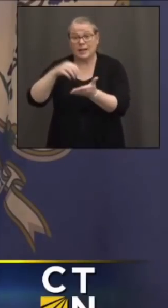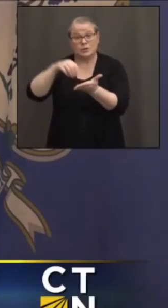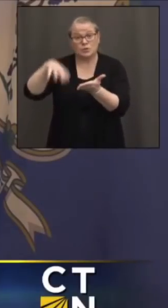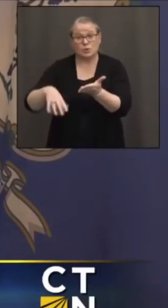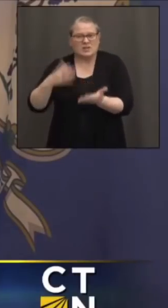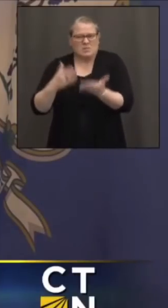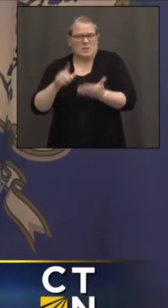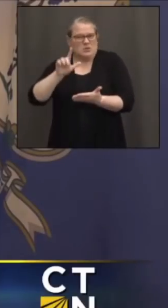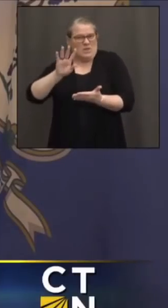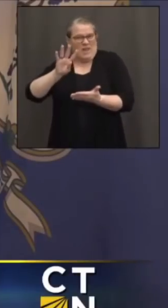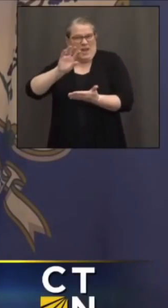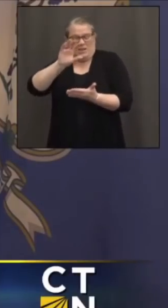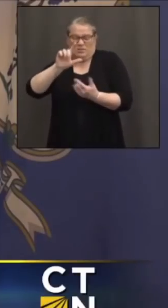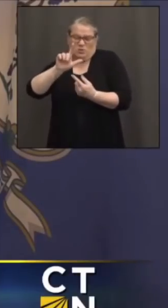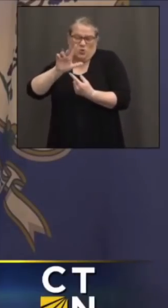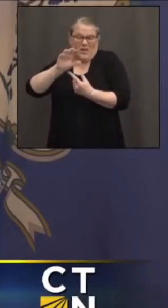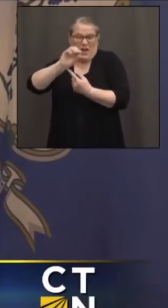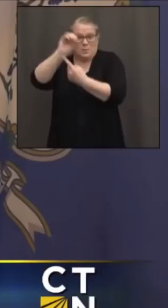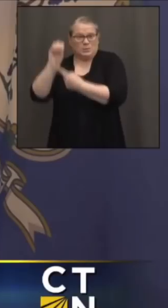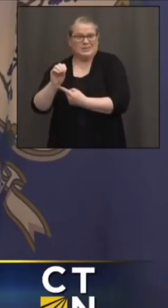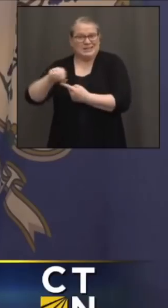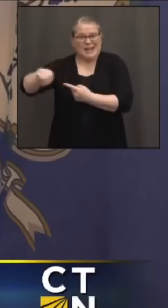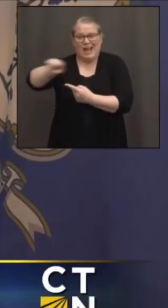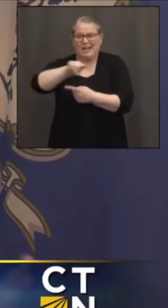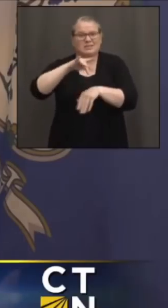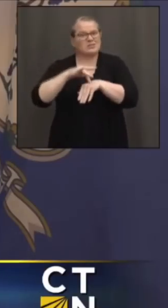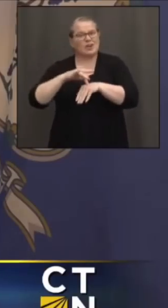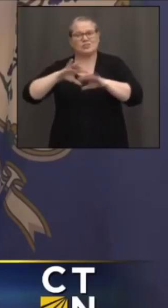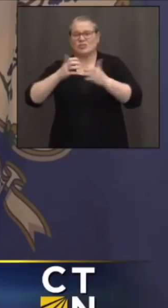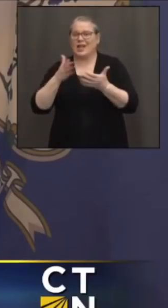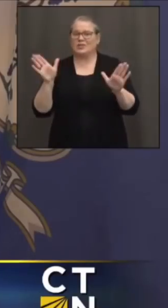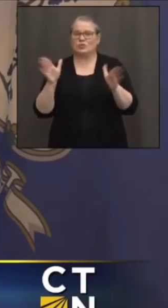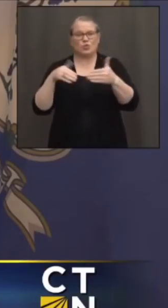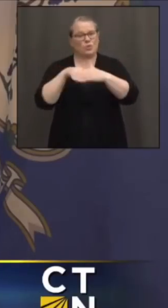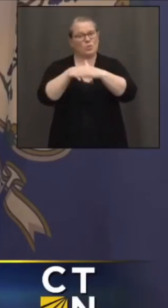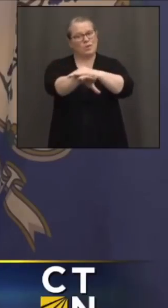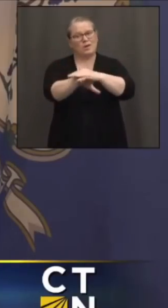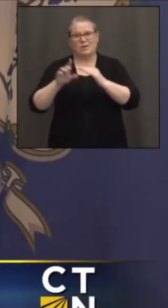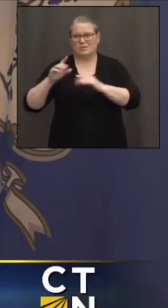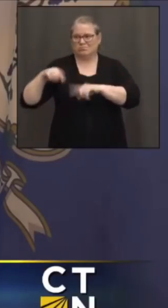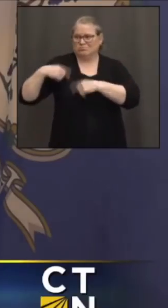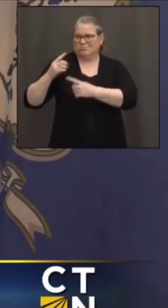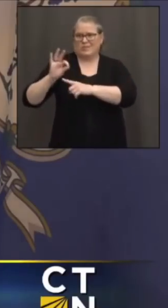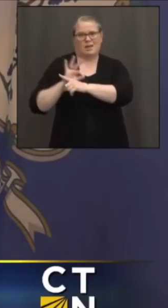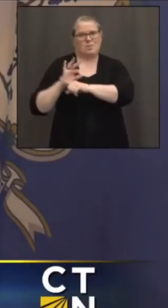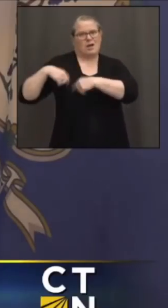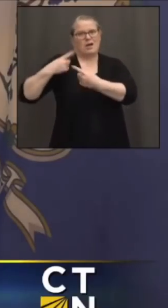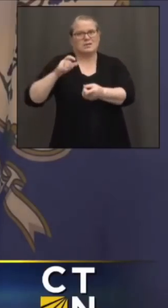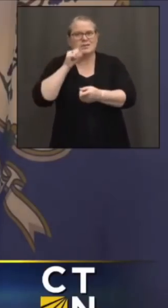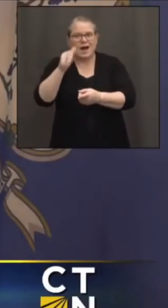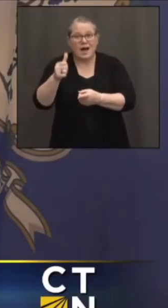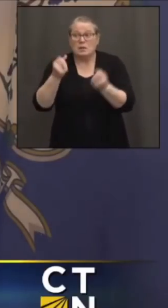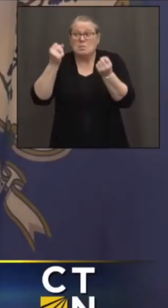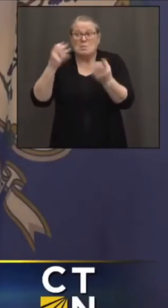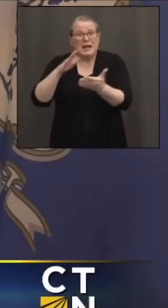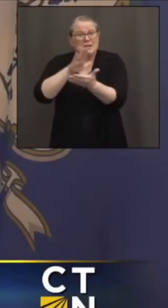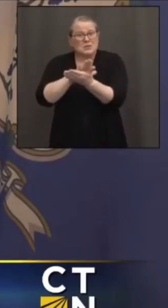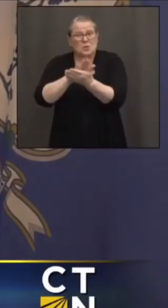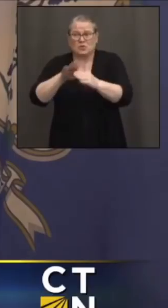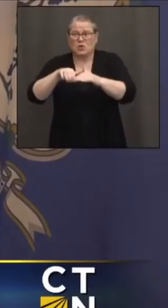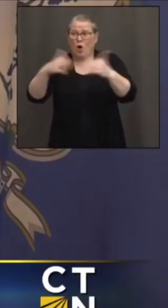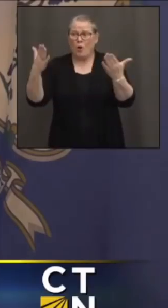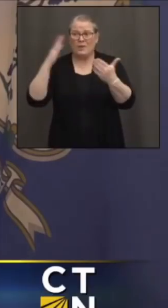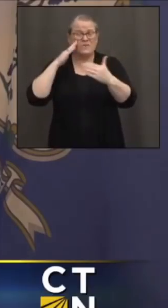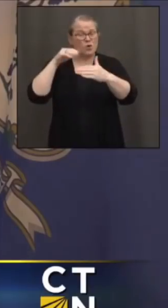been back in the classroom over the last nine months, even though the overwhelming majority of our schools are open for in-person learning.